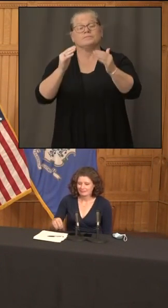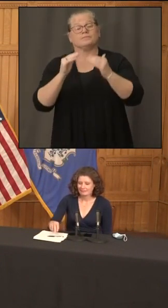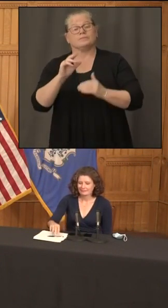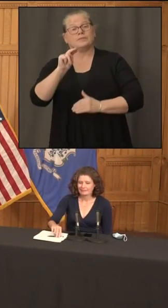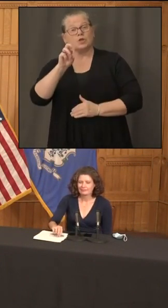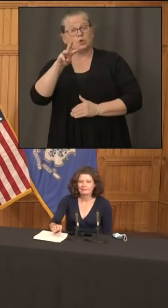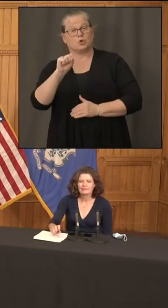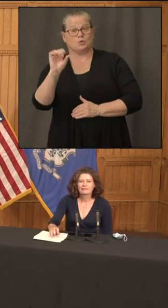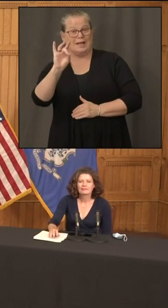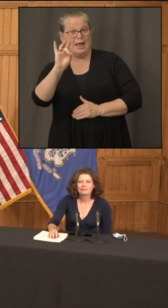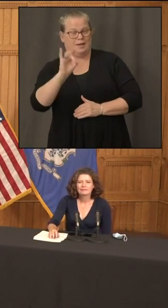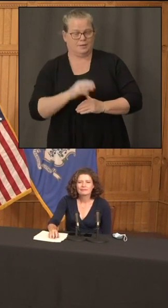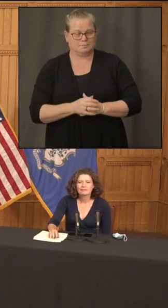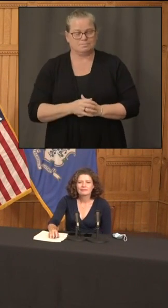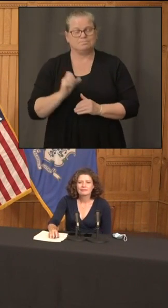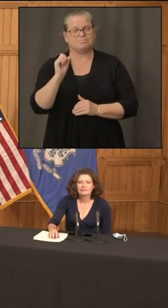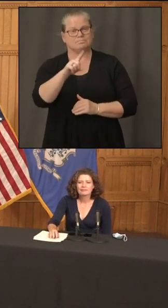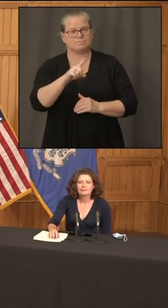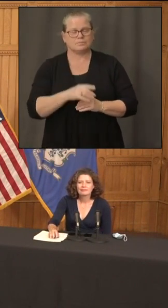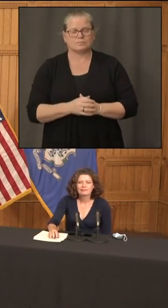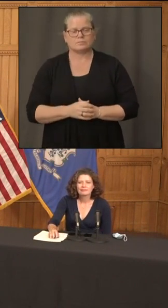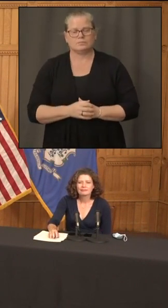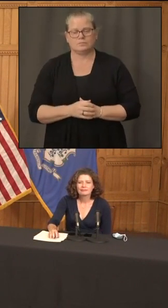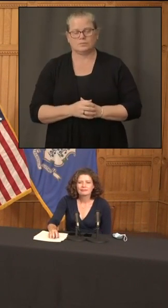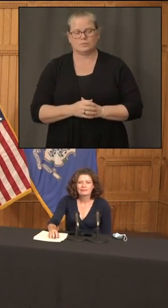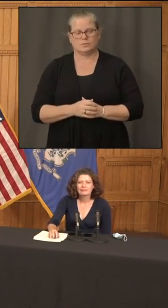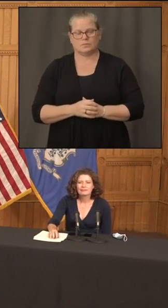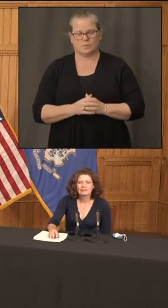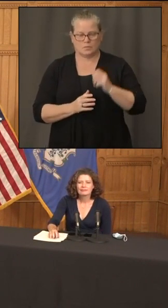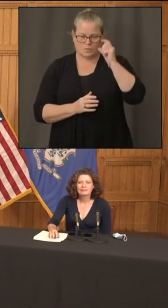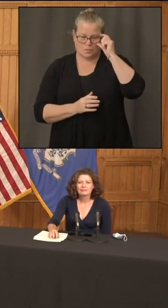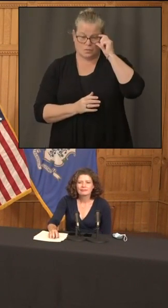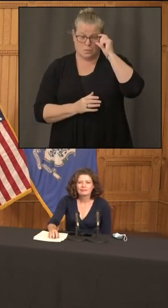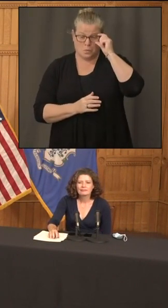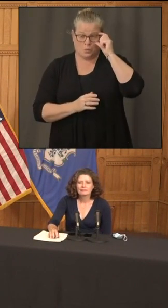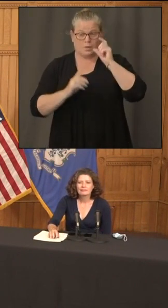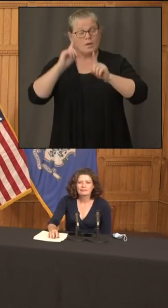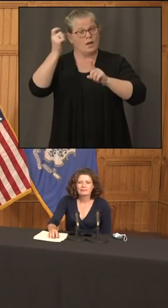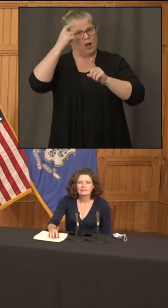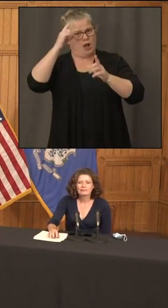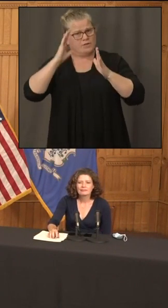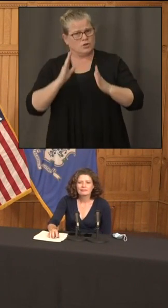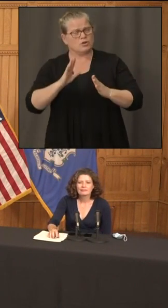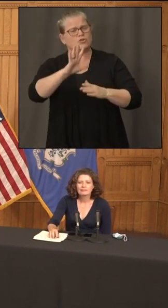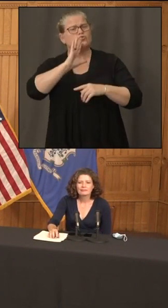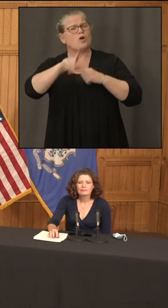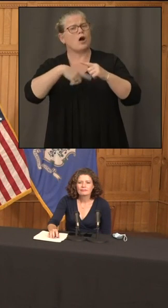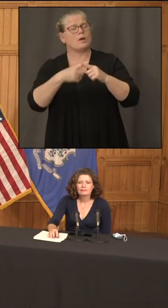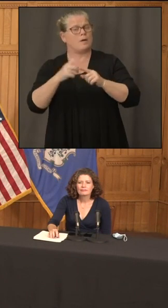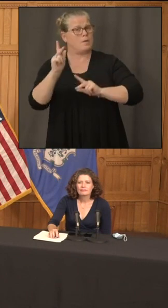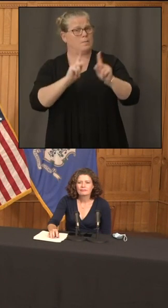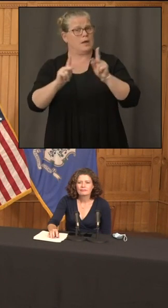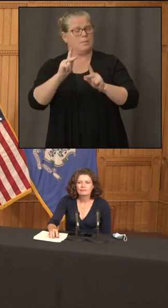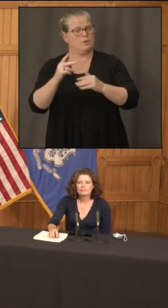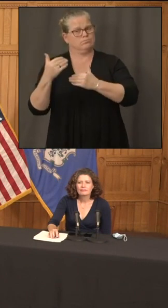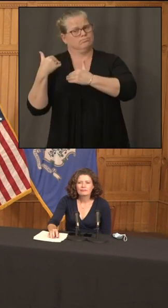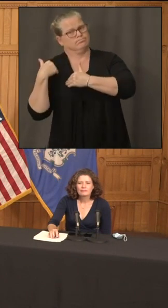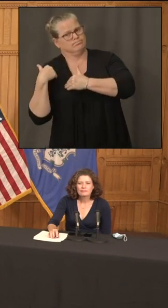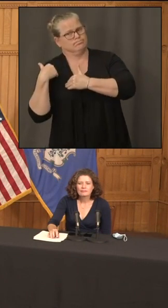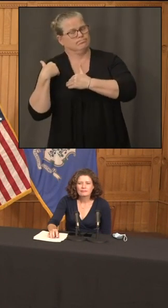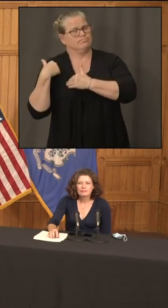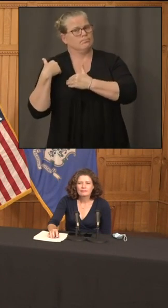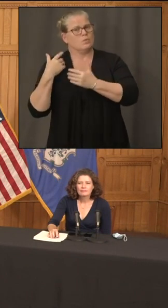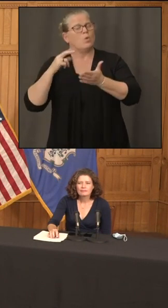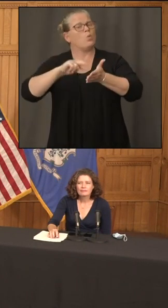governor when you talk about holding as many people accountable as you possibly can what does that mean in terms of moving forward